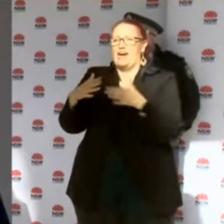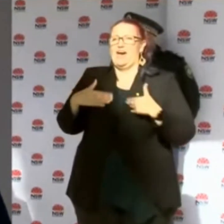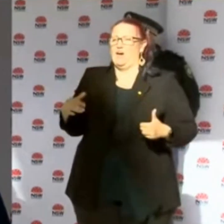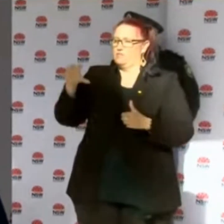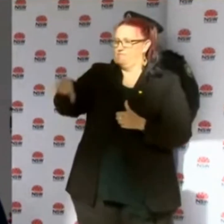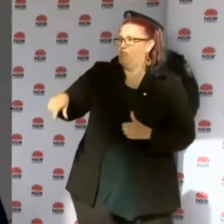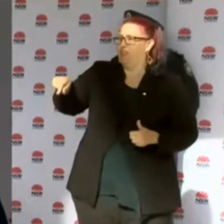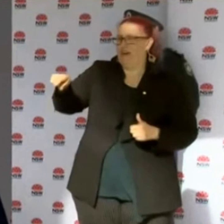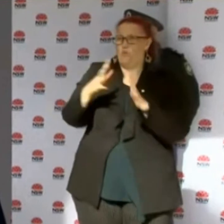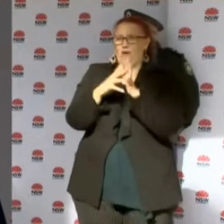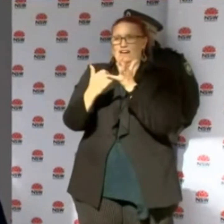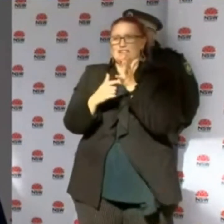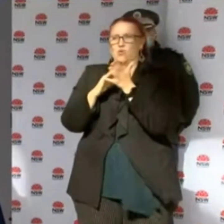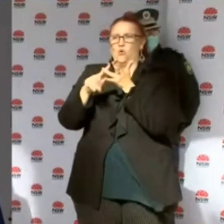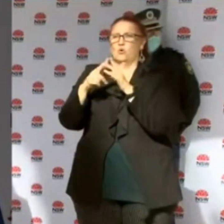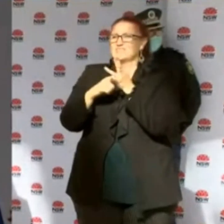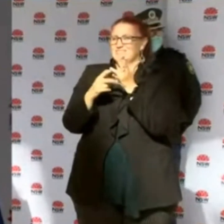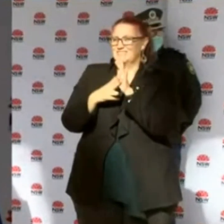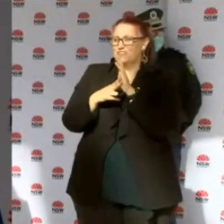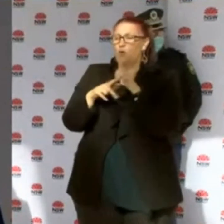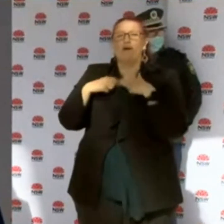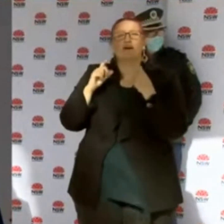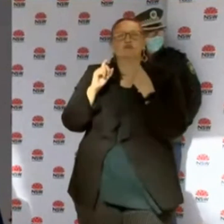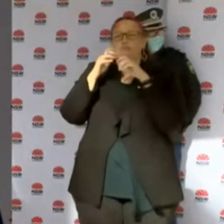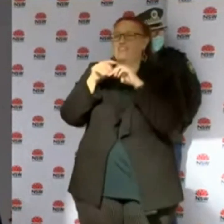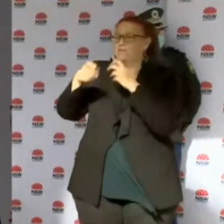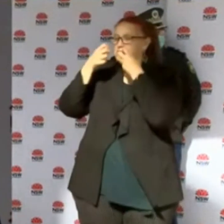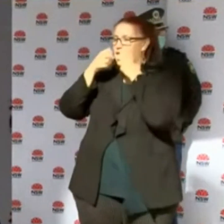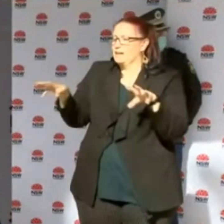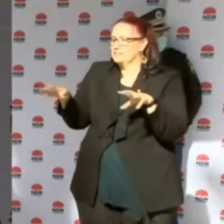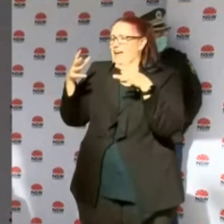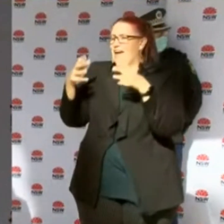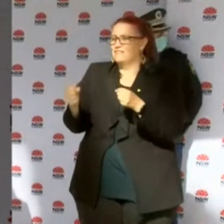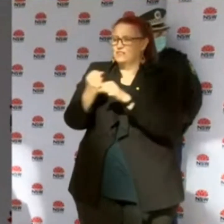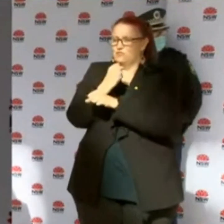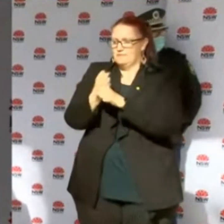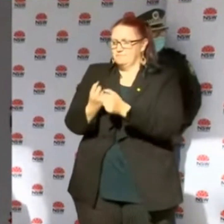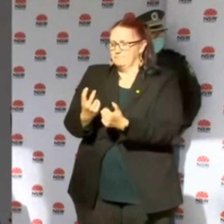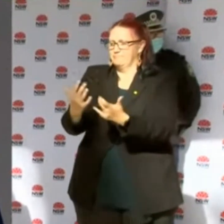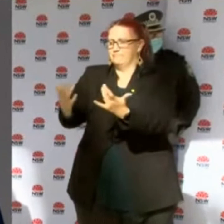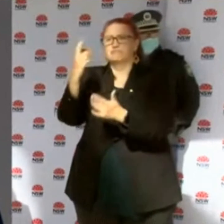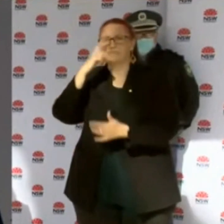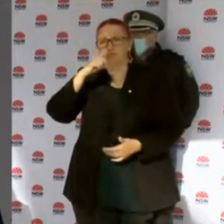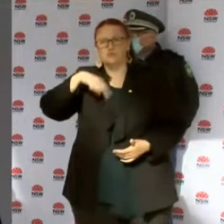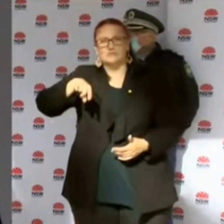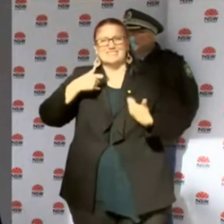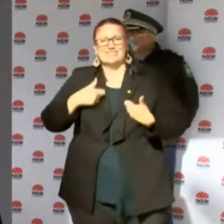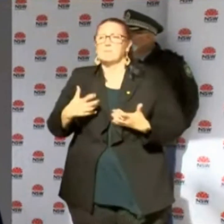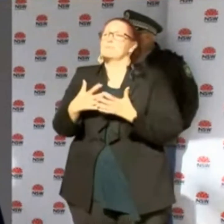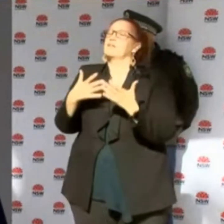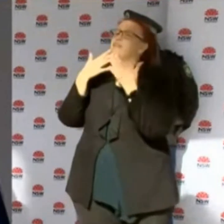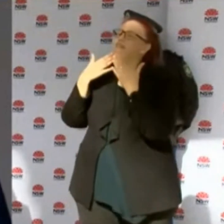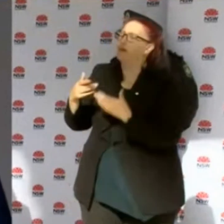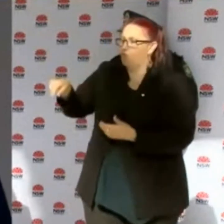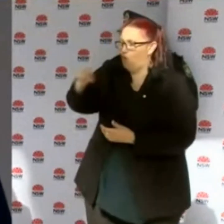the fact that this West Hoxton party has generated a number of cases. Can I thank